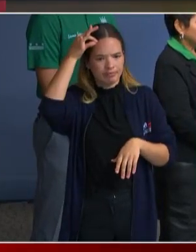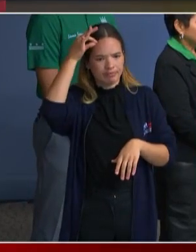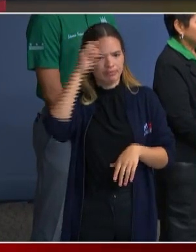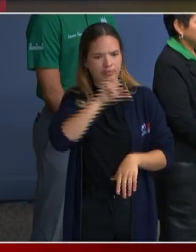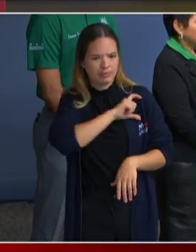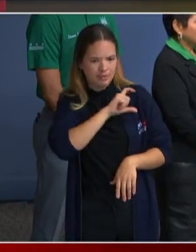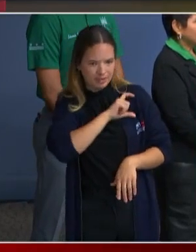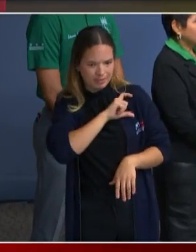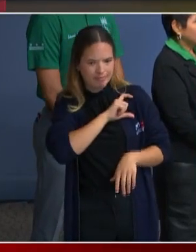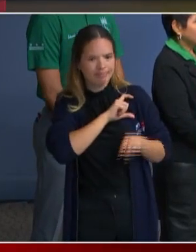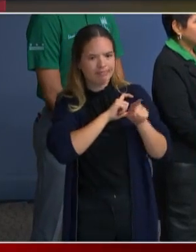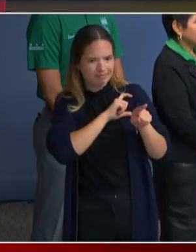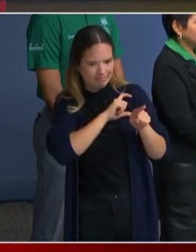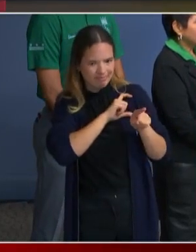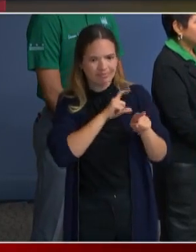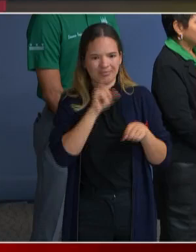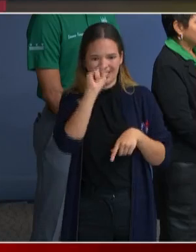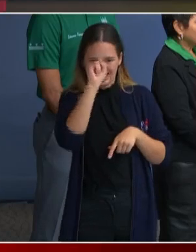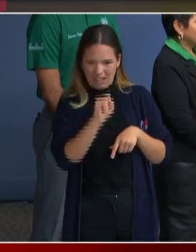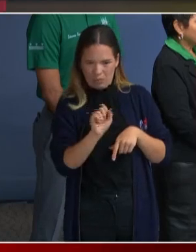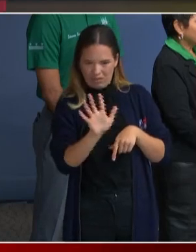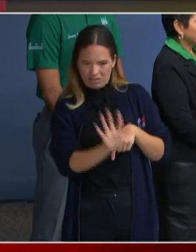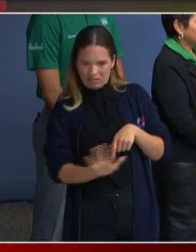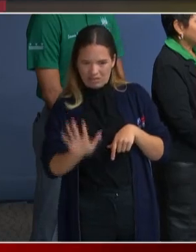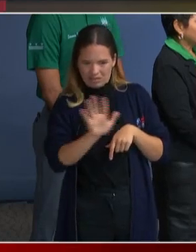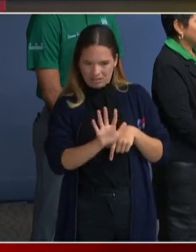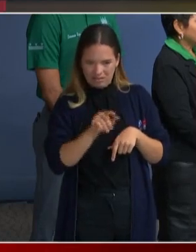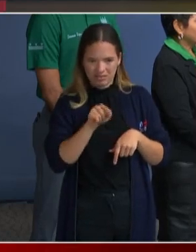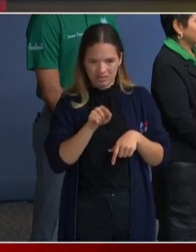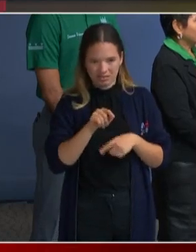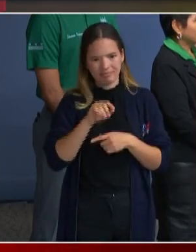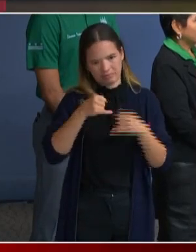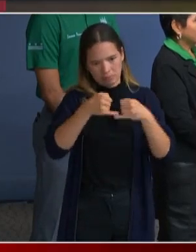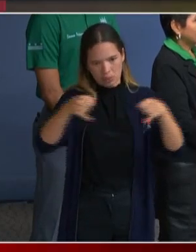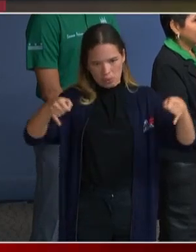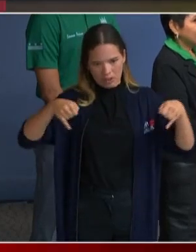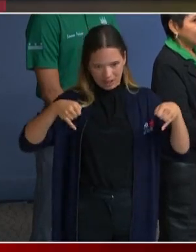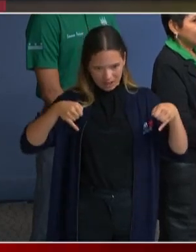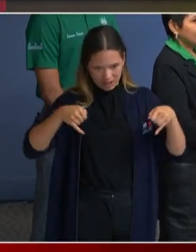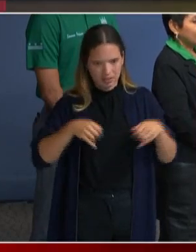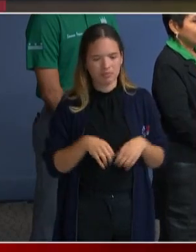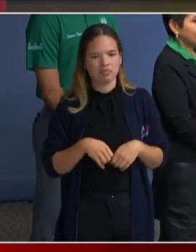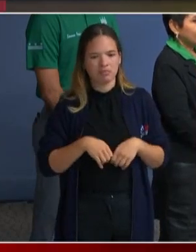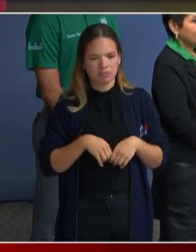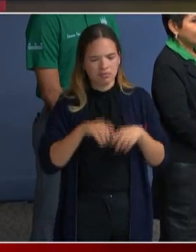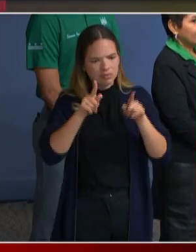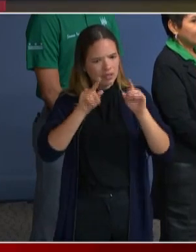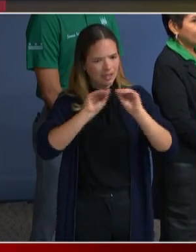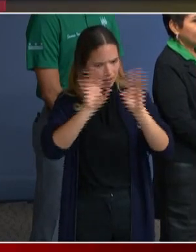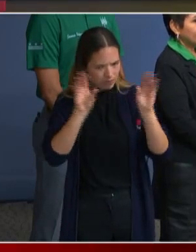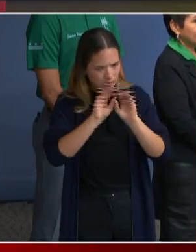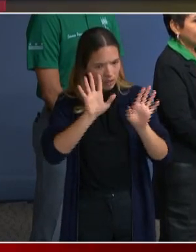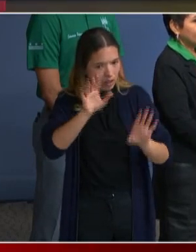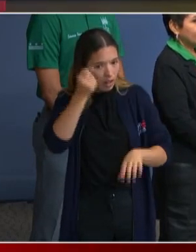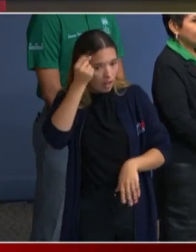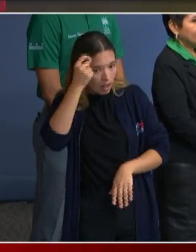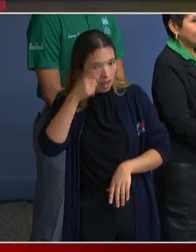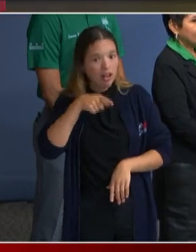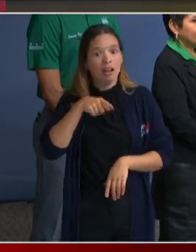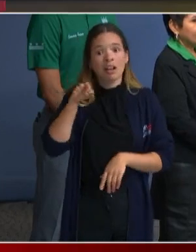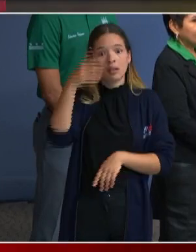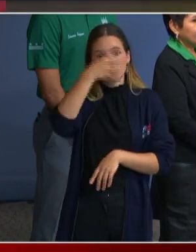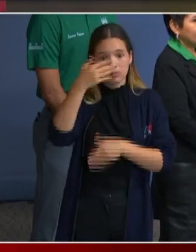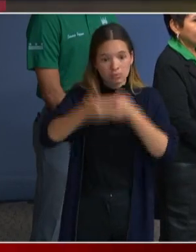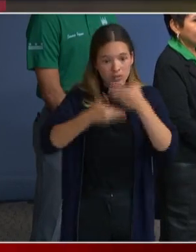that once they are cleared through a federal immigration process they are then released on